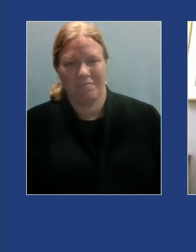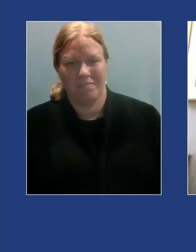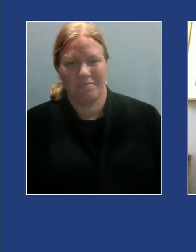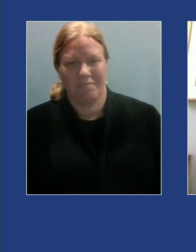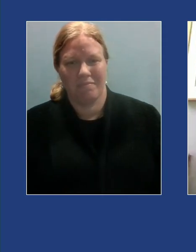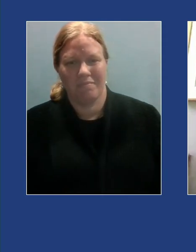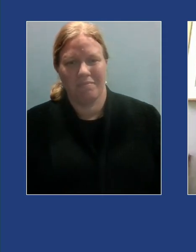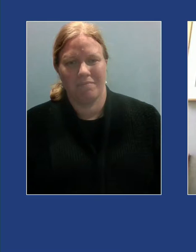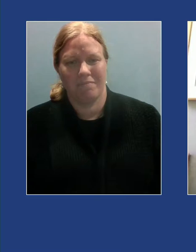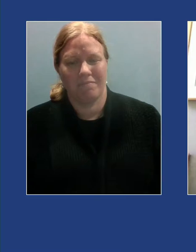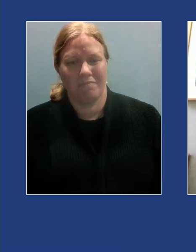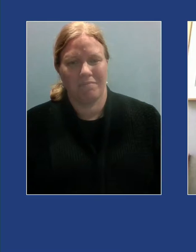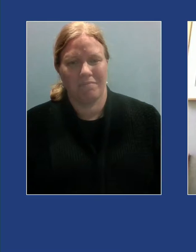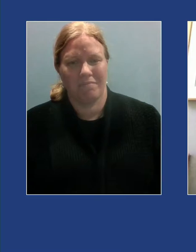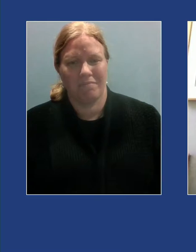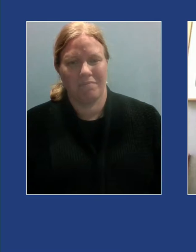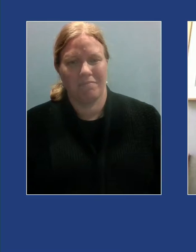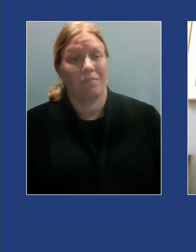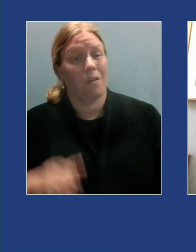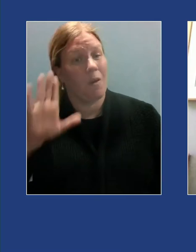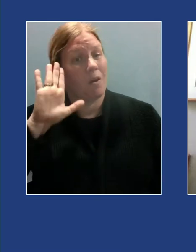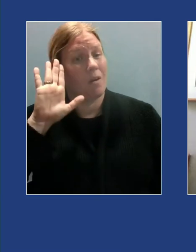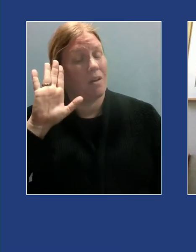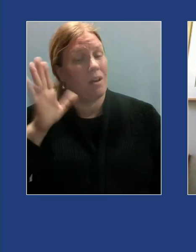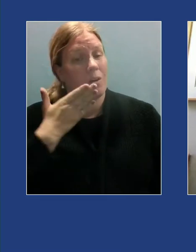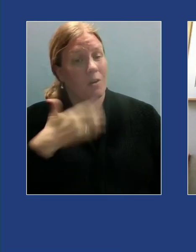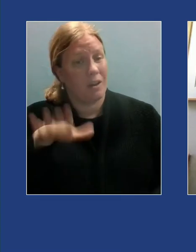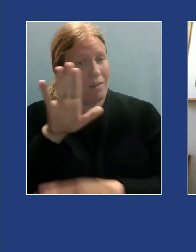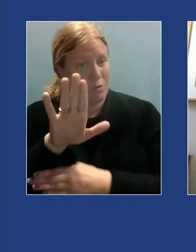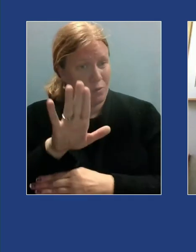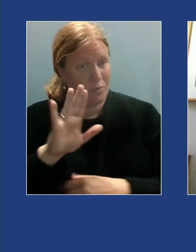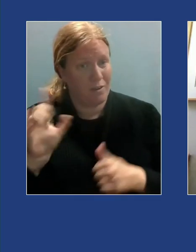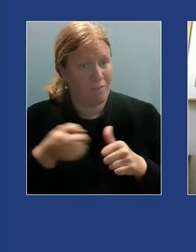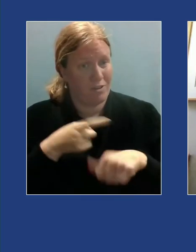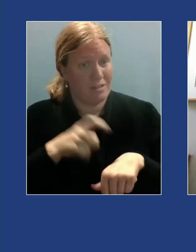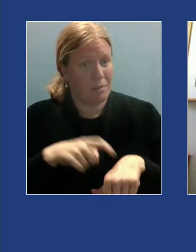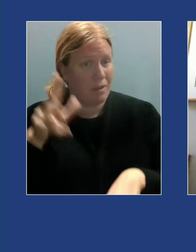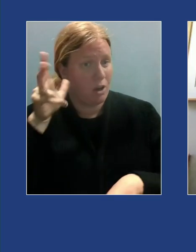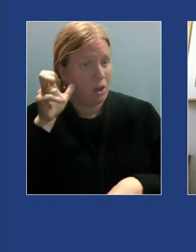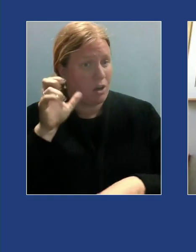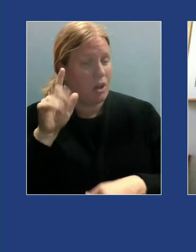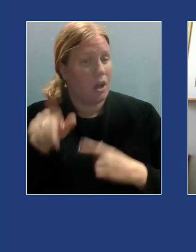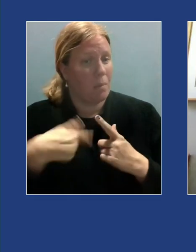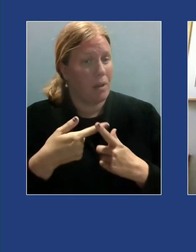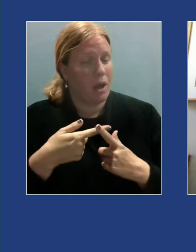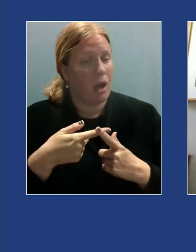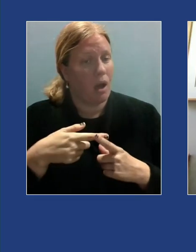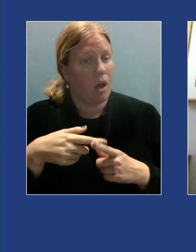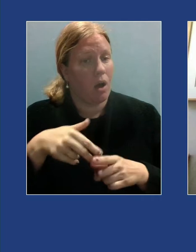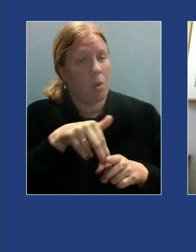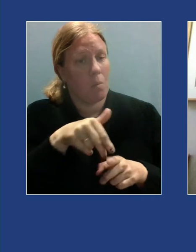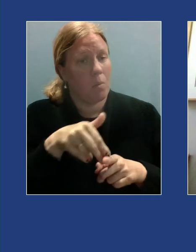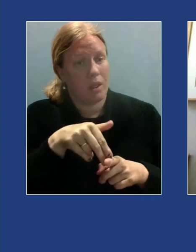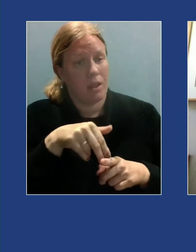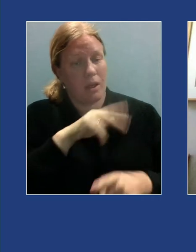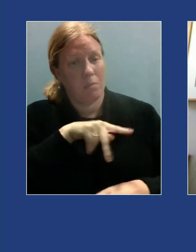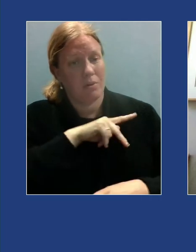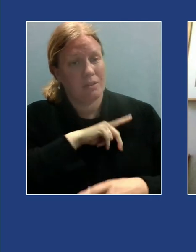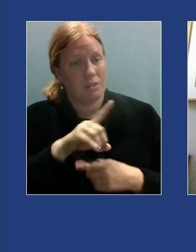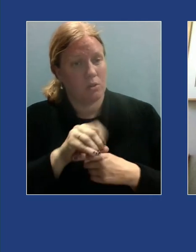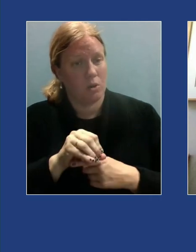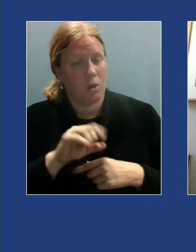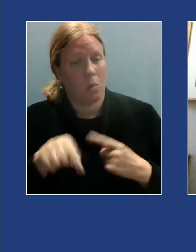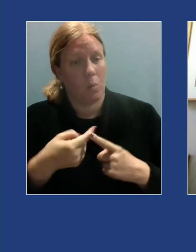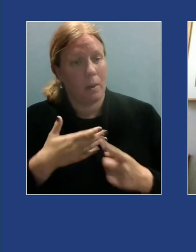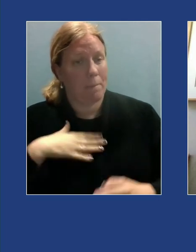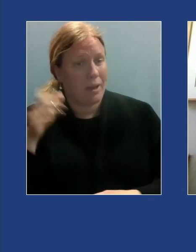so um good afternoon the first time I ever heard about borderland personality disorder was when my cousin in Australia was